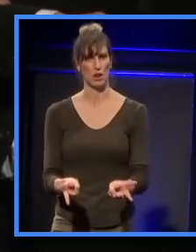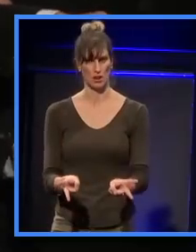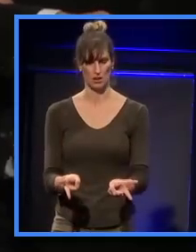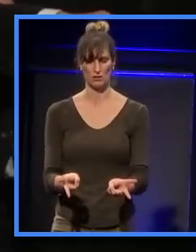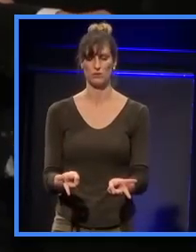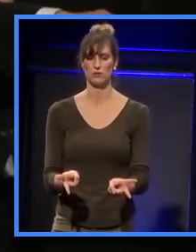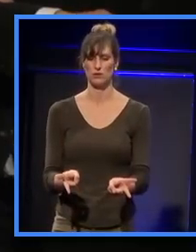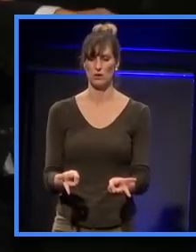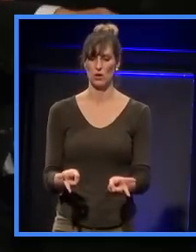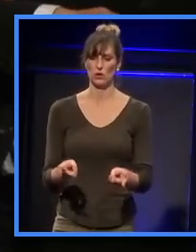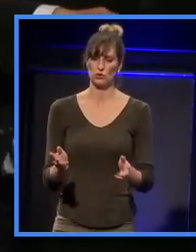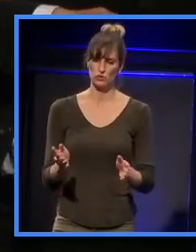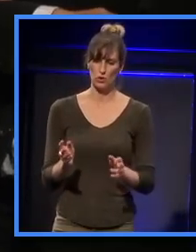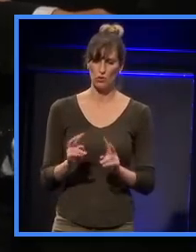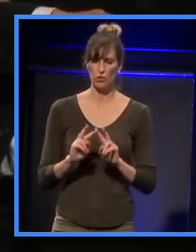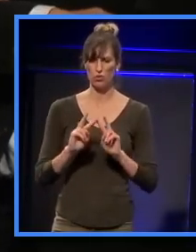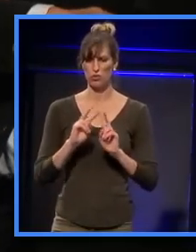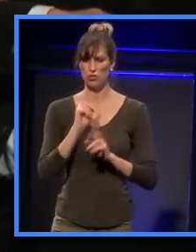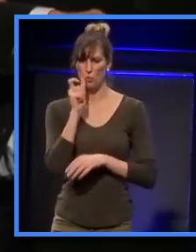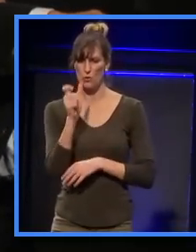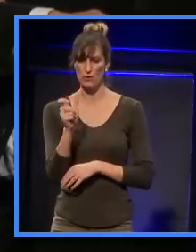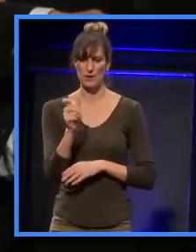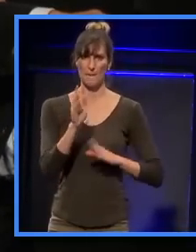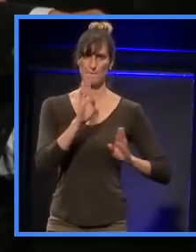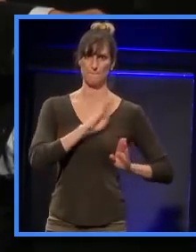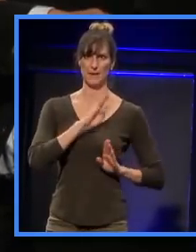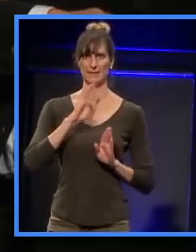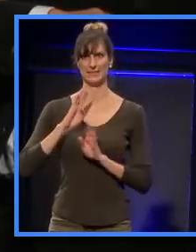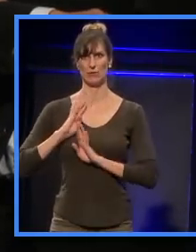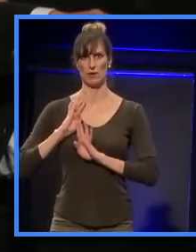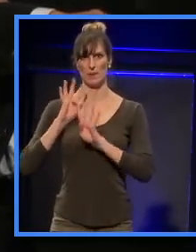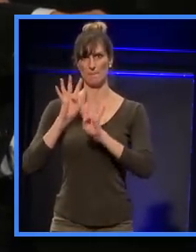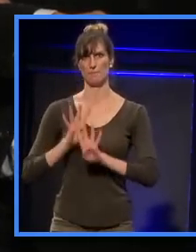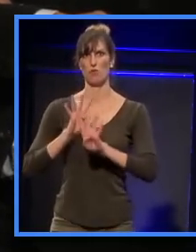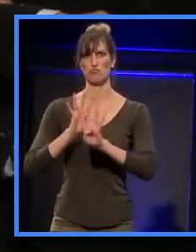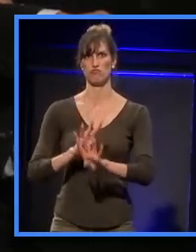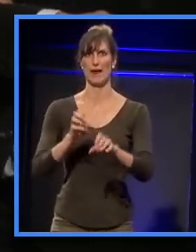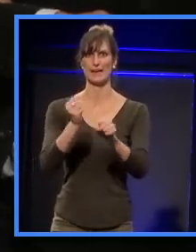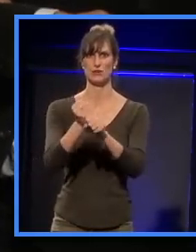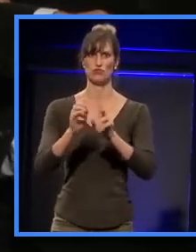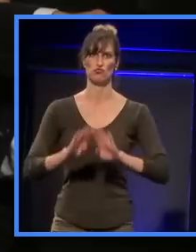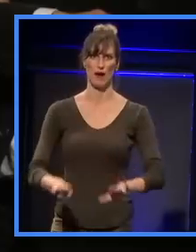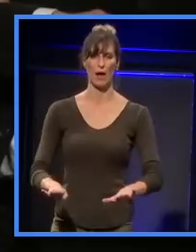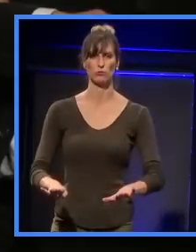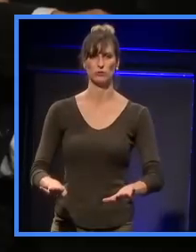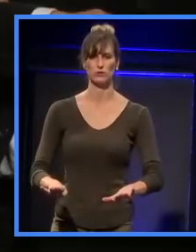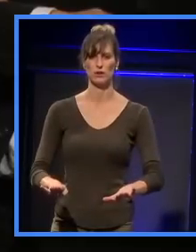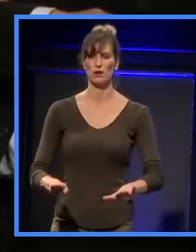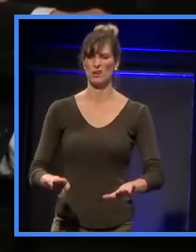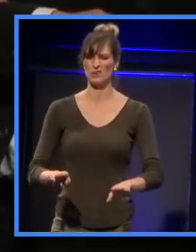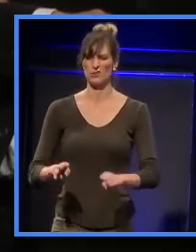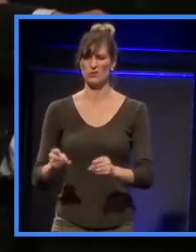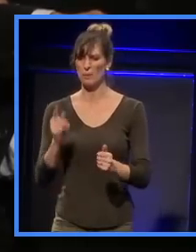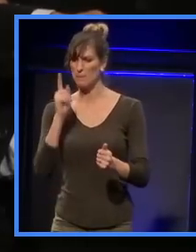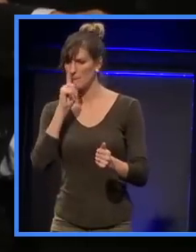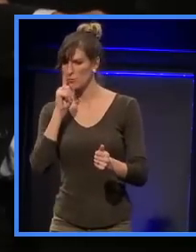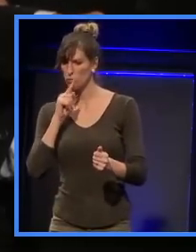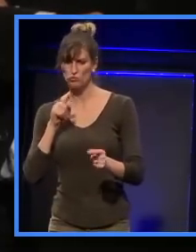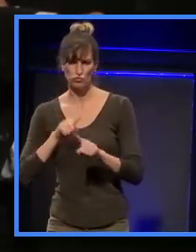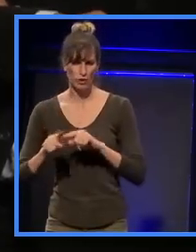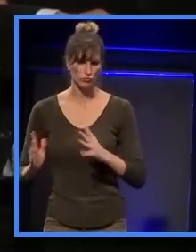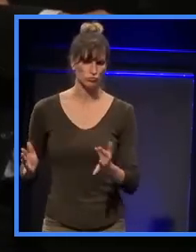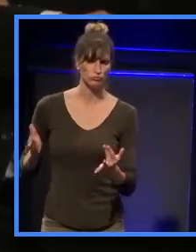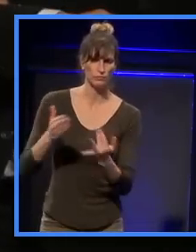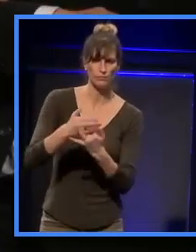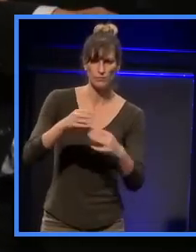the, the, the term military parade ground has often come up, you know, and there've been many attempts to break up that space, to intervene somehow in a way that